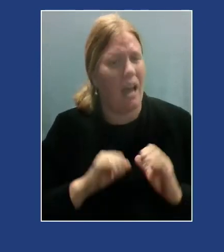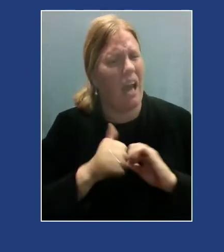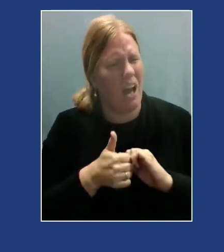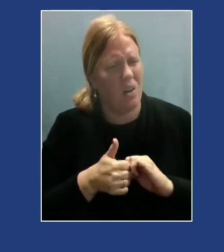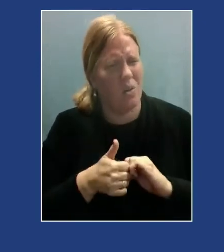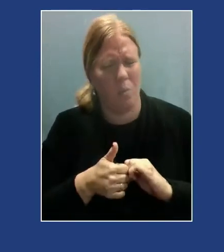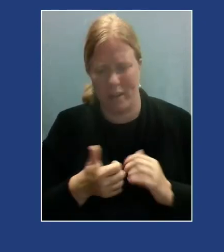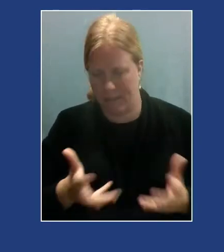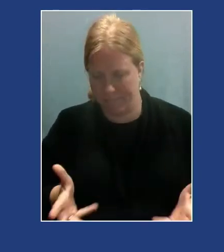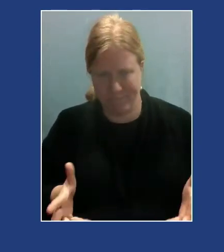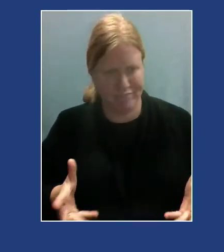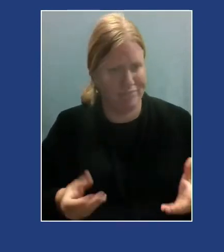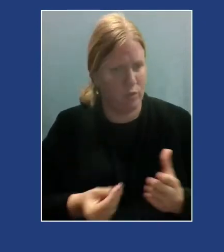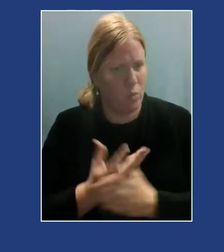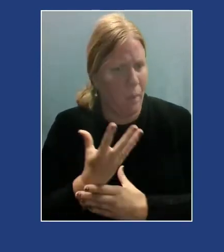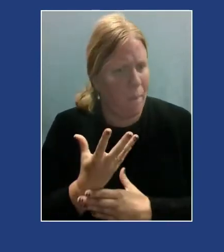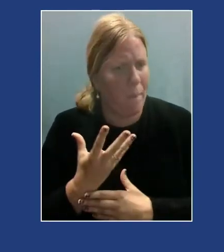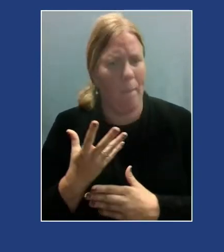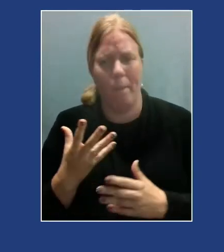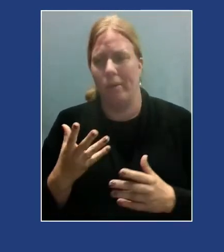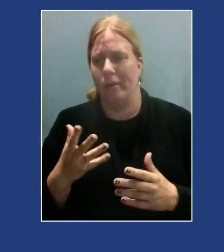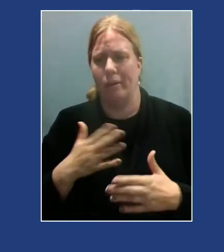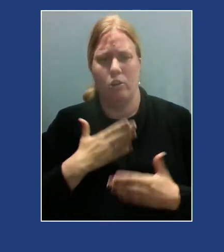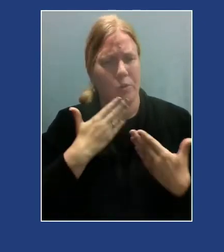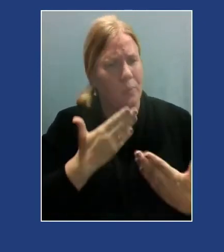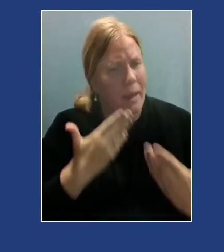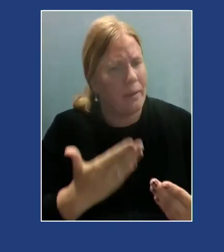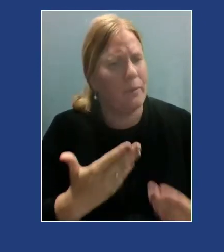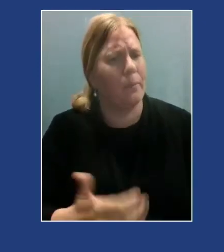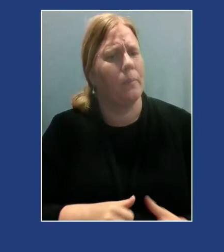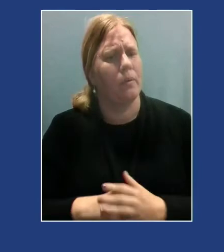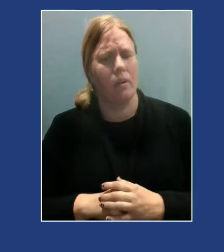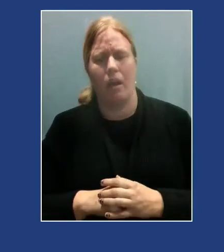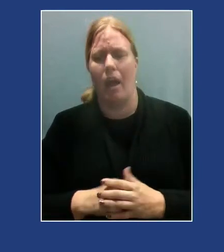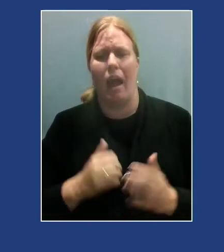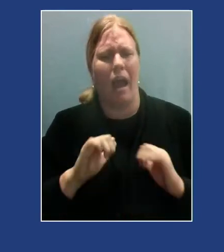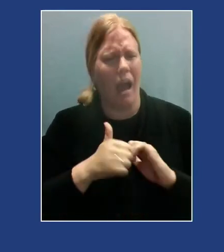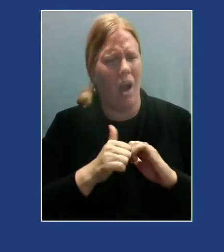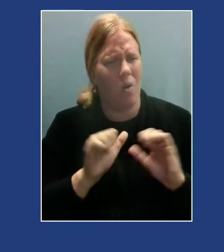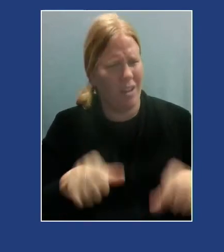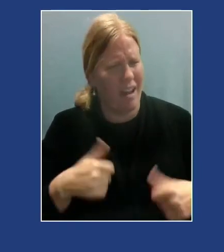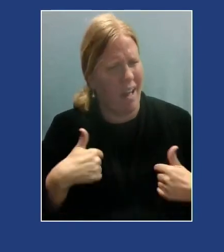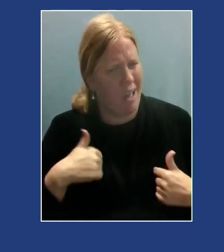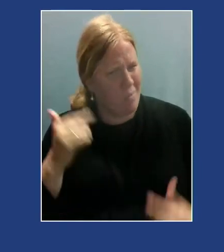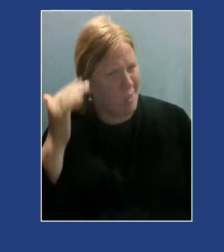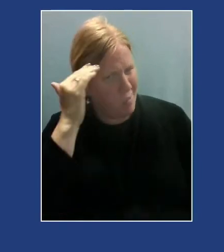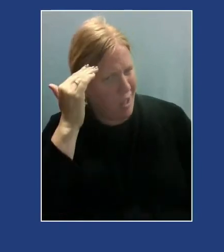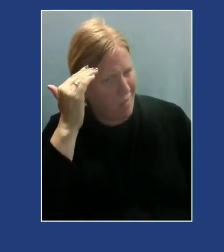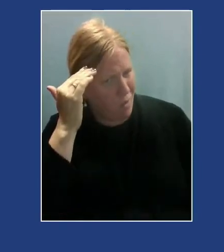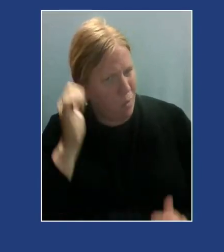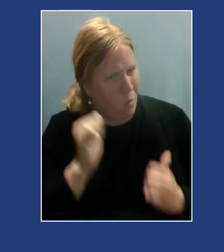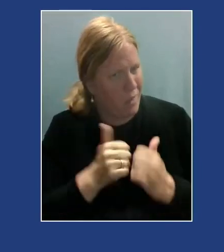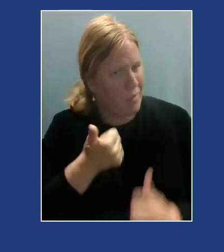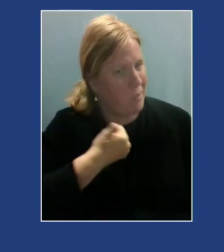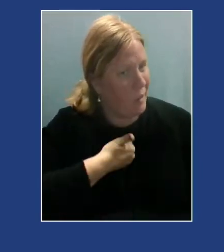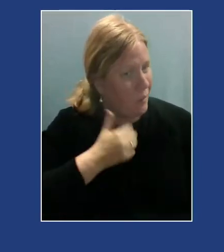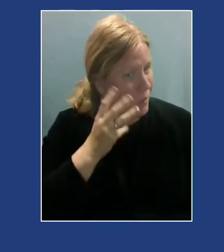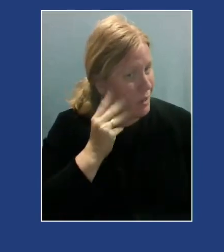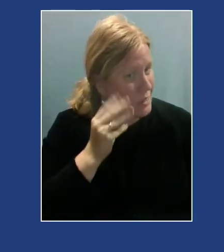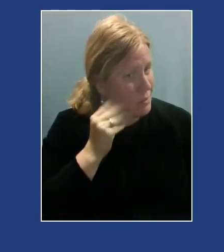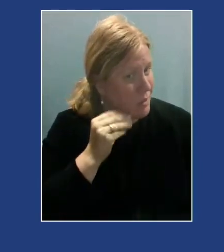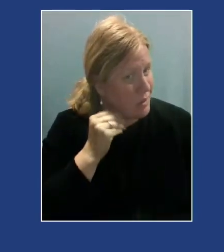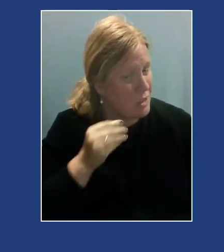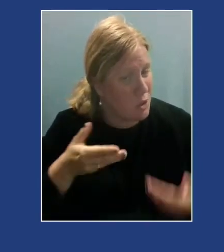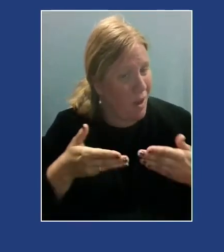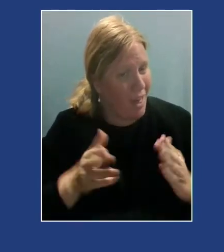gratitude? How can I be mindfully present with my own experience so that I can regulate and manage that to create space for